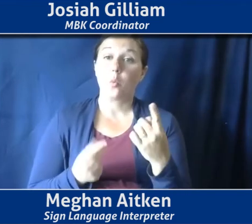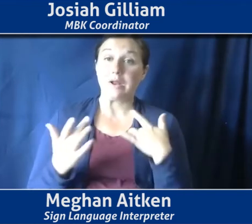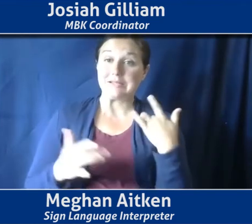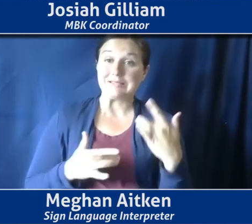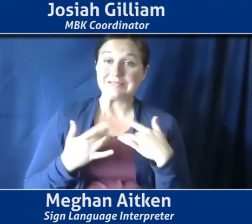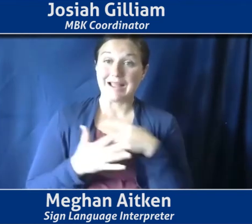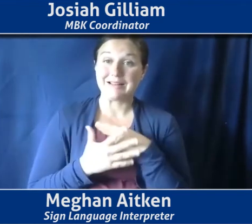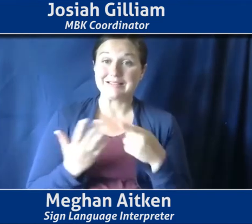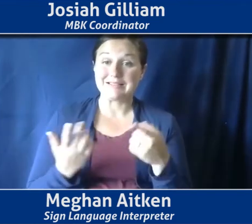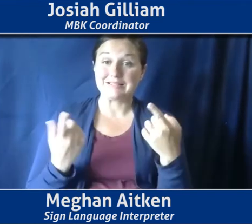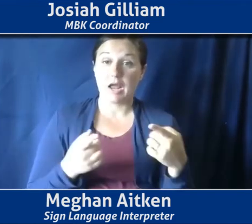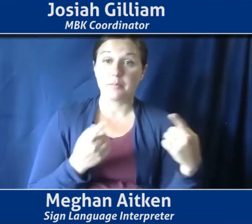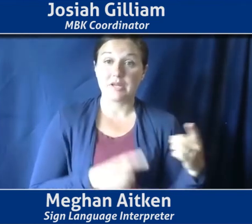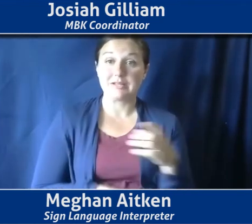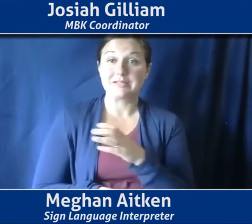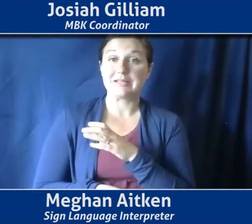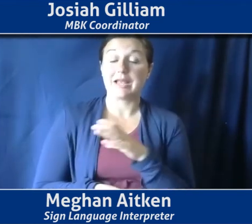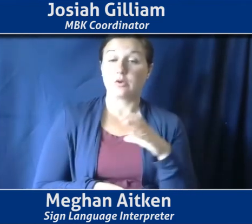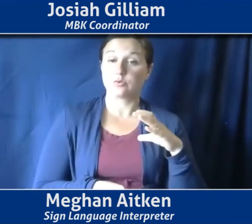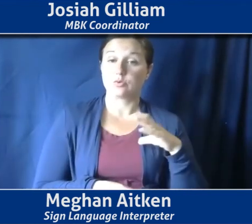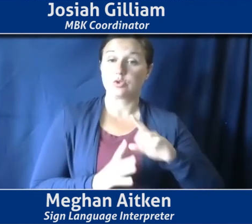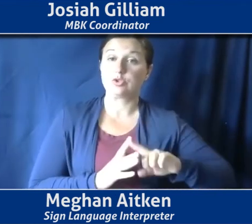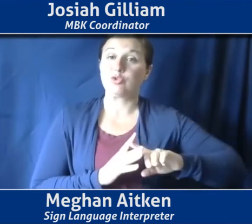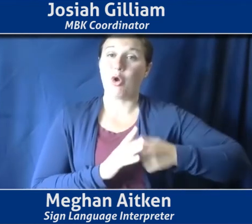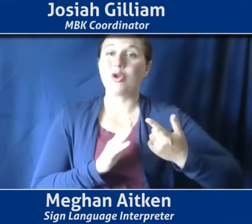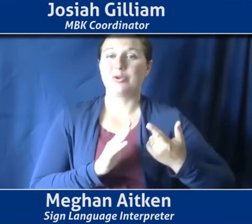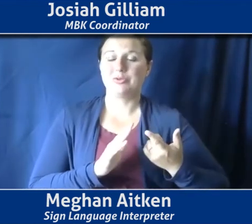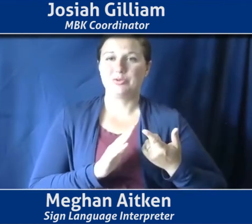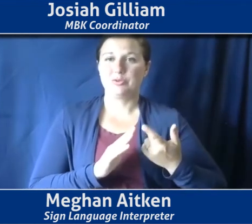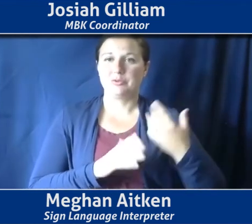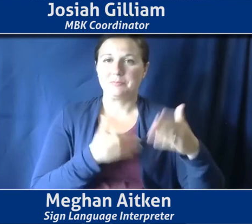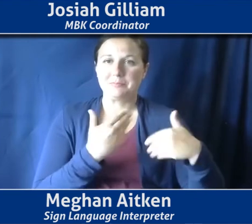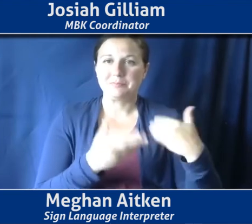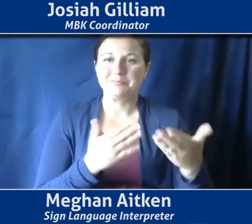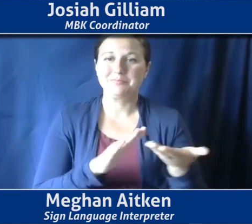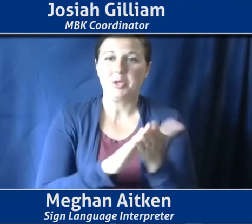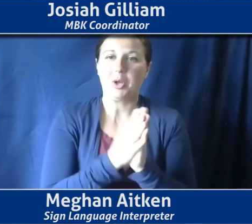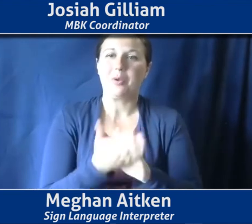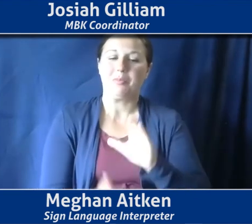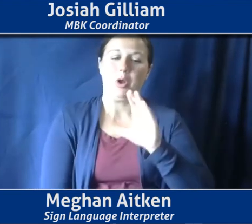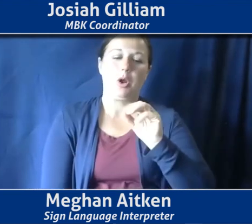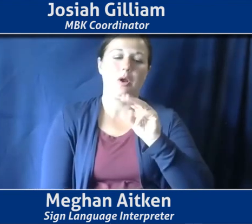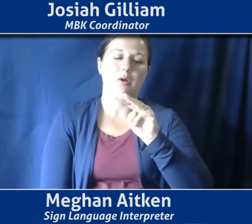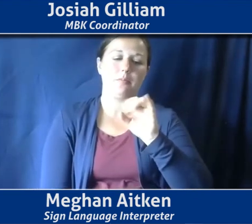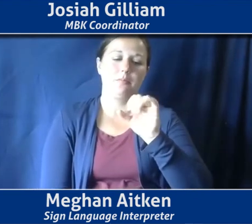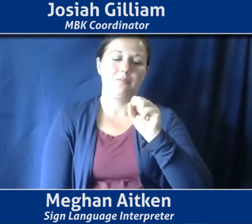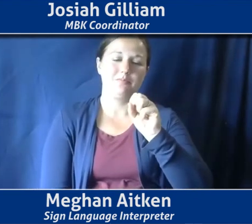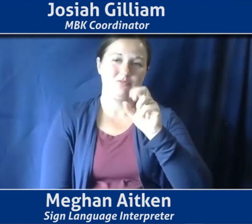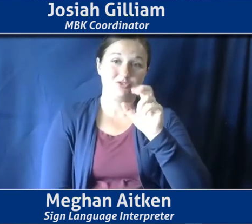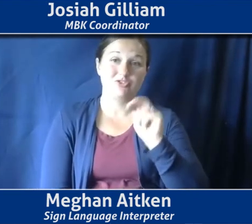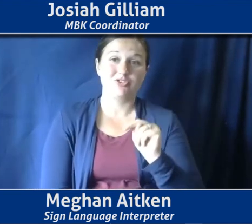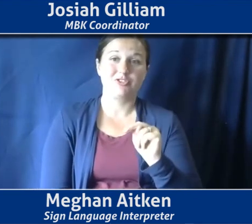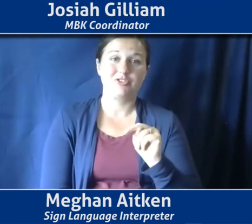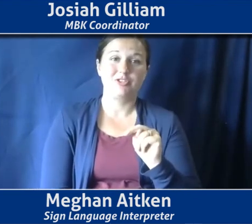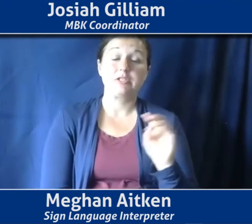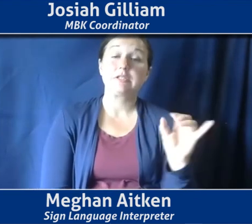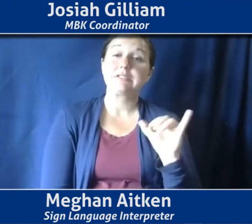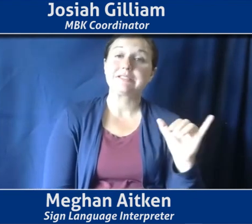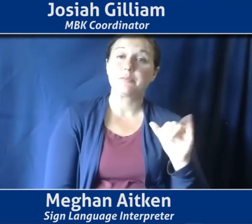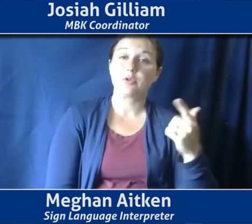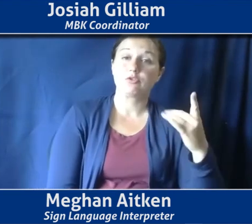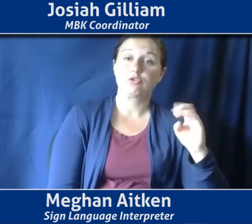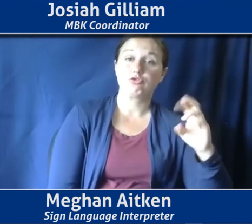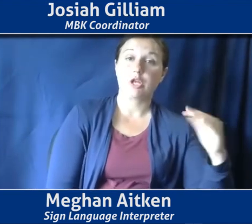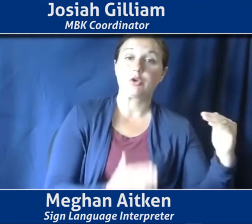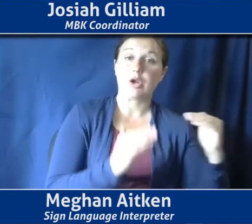happening is the council is moving towards becoming a commission, which would mean, you know, similar to the gender equity commission, um, you know,